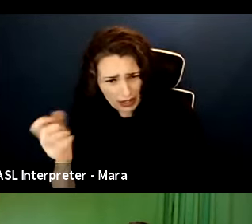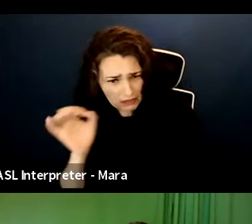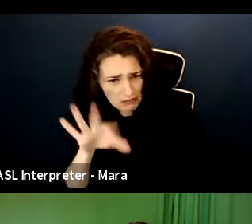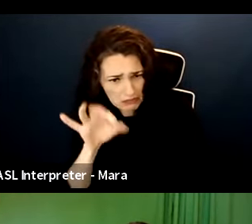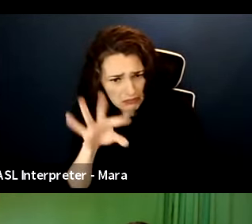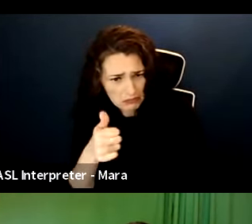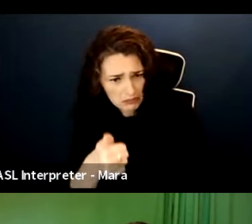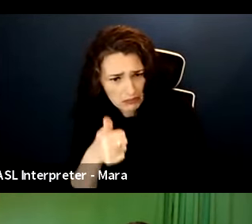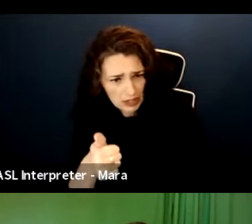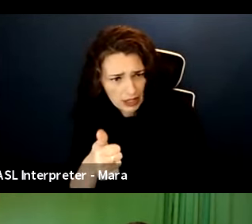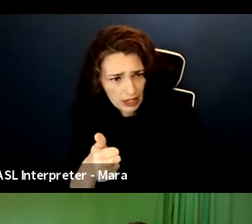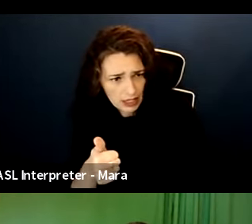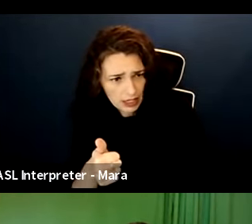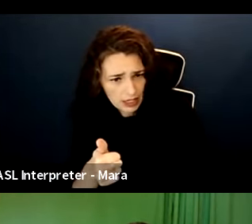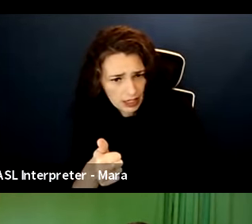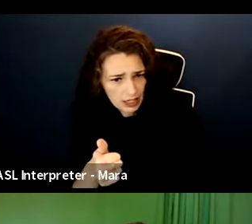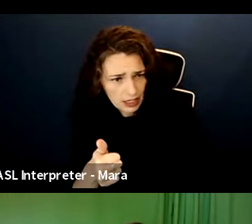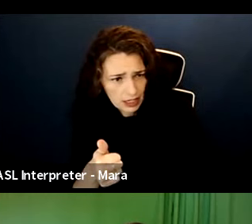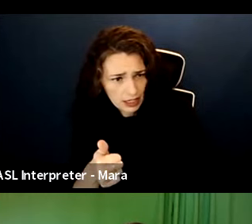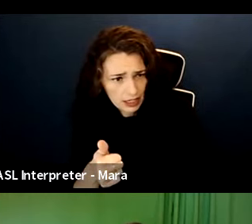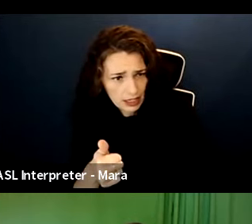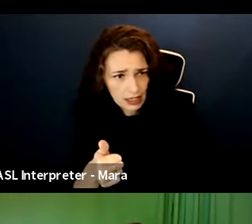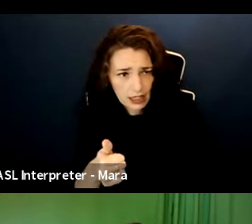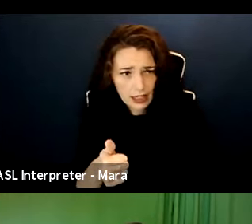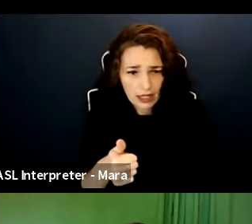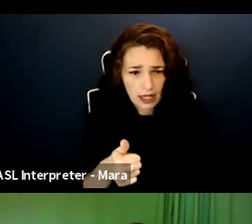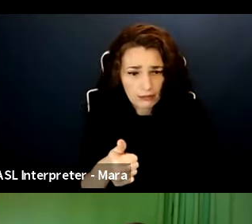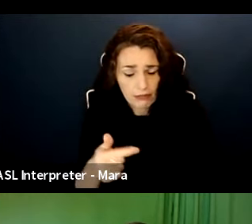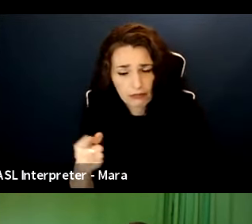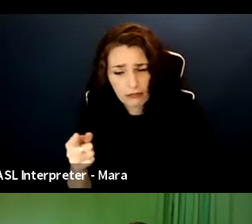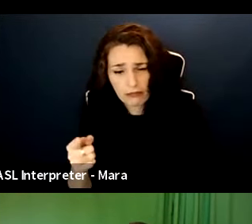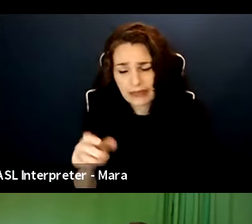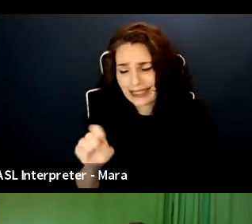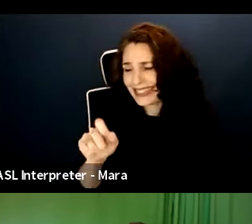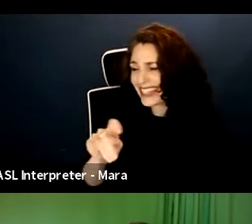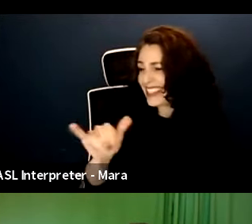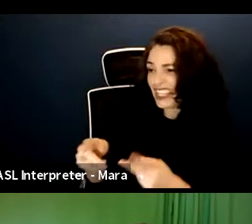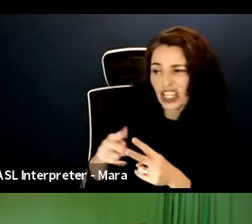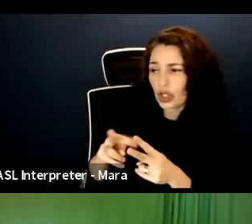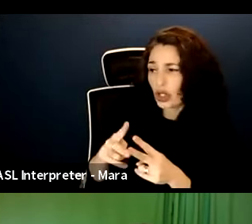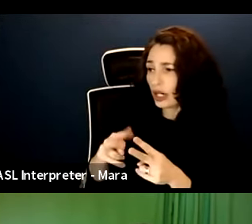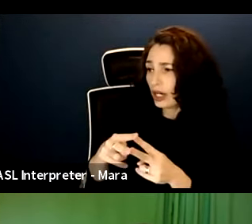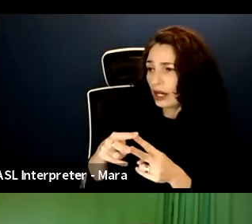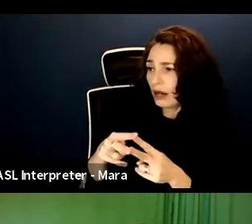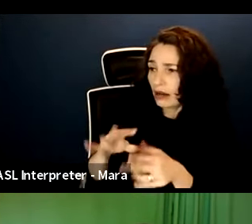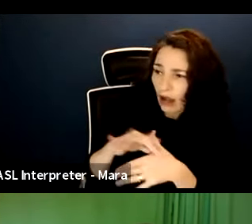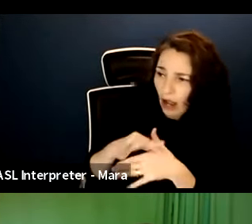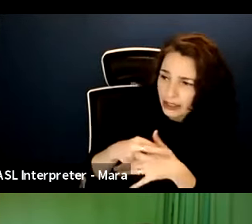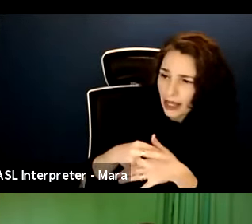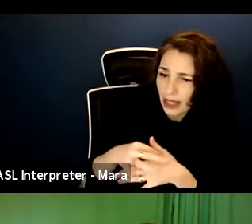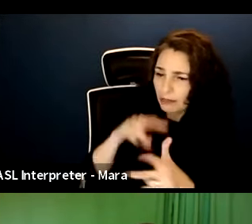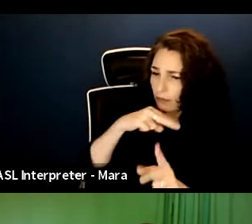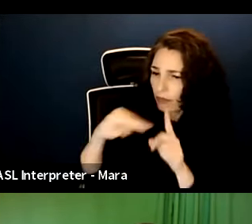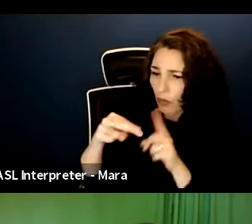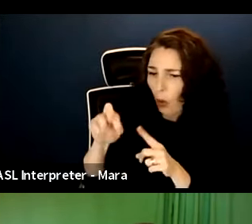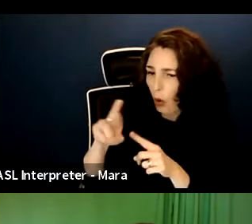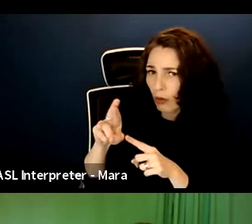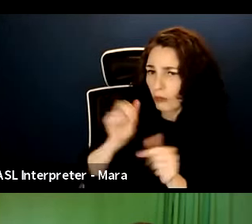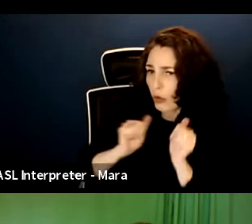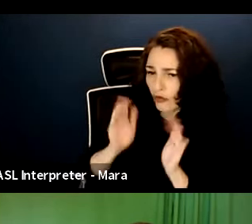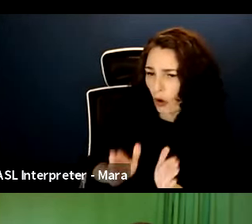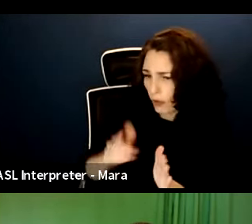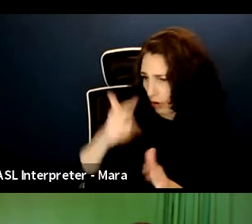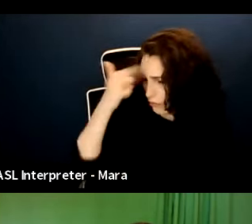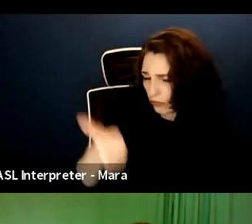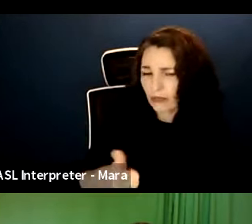perspective? Yeah. Or the performer perspective? Yeah. Yeah, definitely. Um, I mean, I, I, yeah, I think, uh, what Andrew and Troy said, I mean,